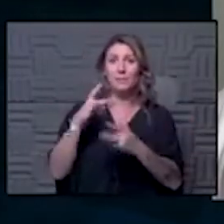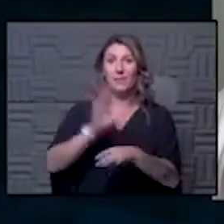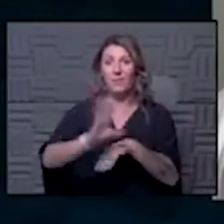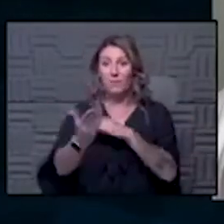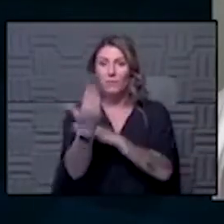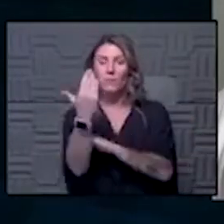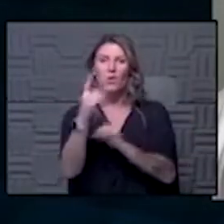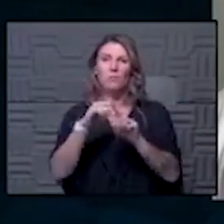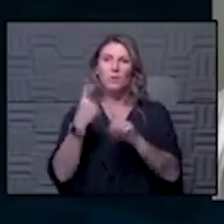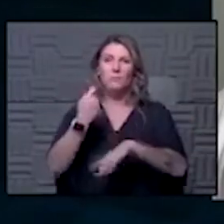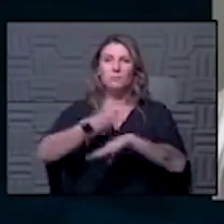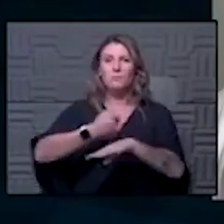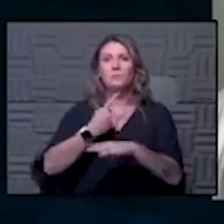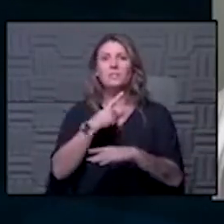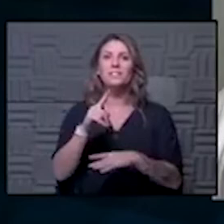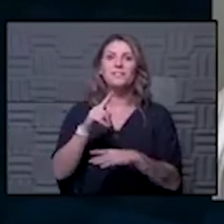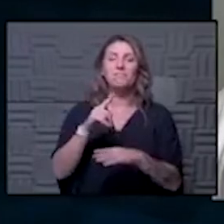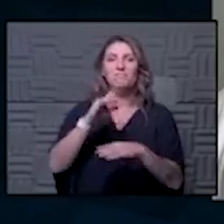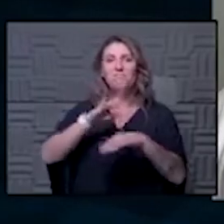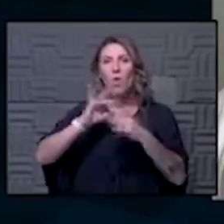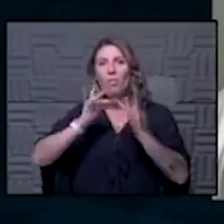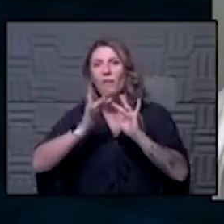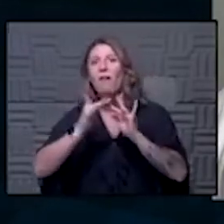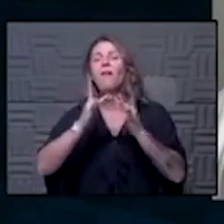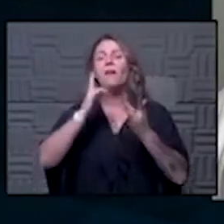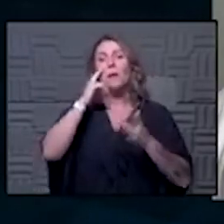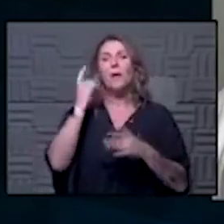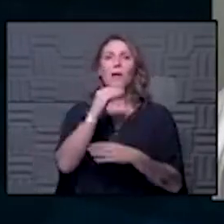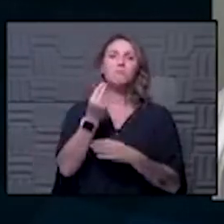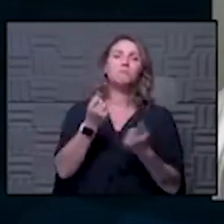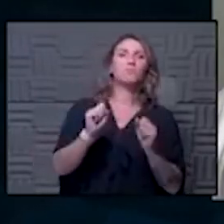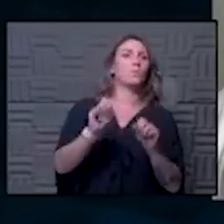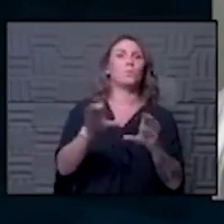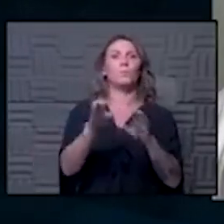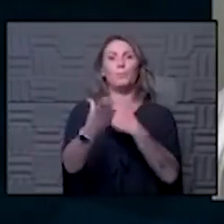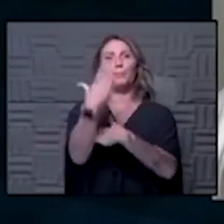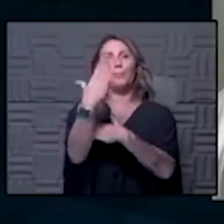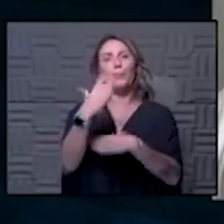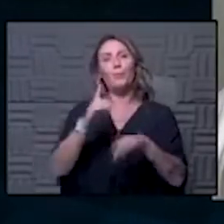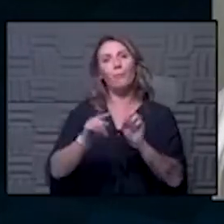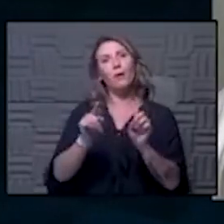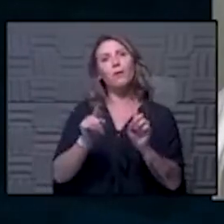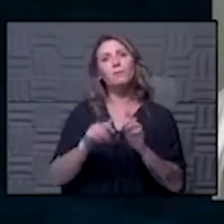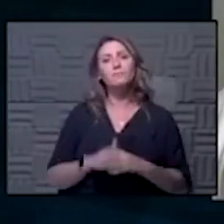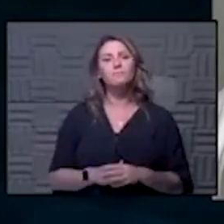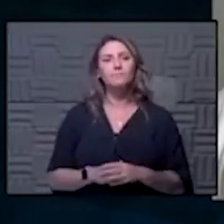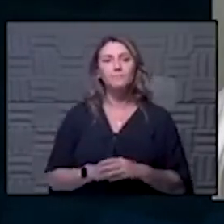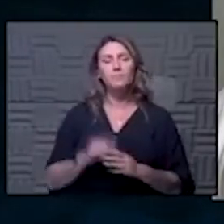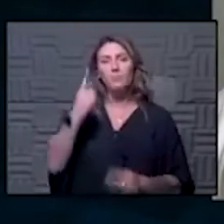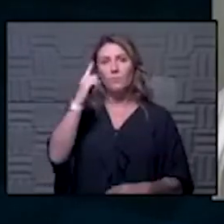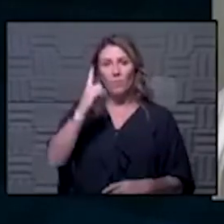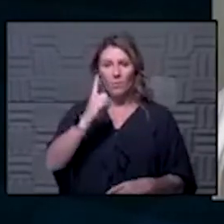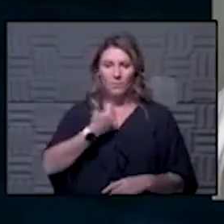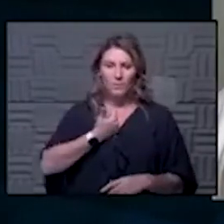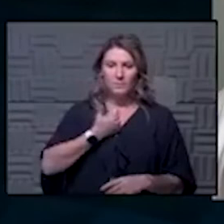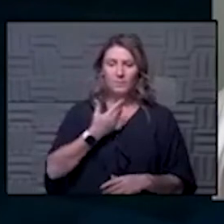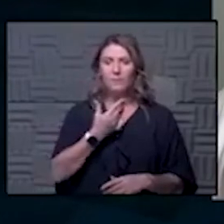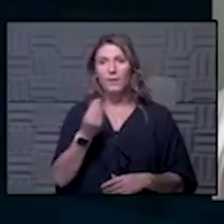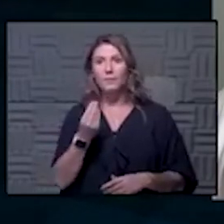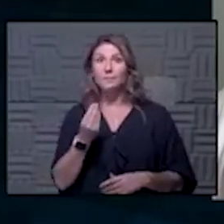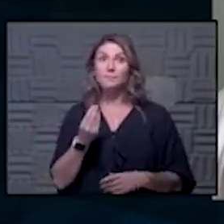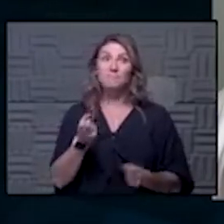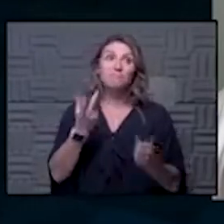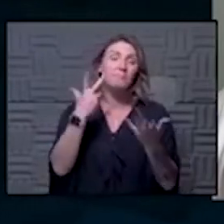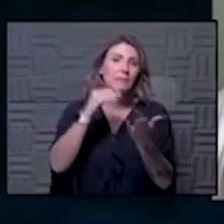they're kind of shut down they're virtual so i try to do that in the morning and uh but i um i think for me and probably so many uh